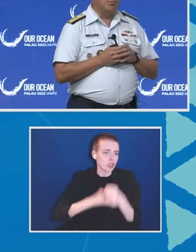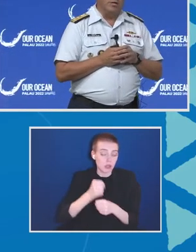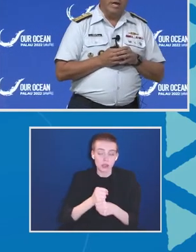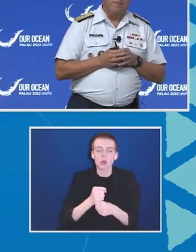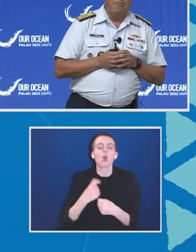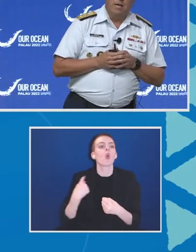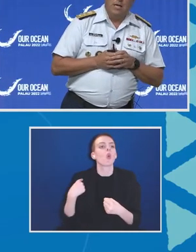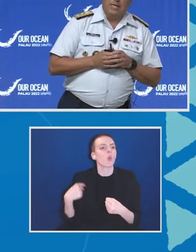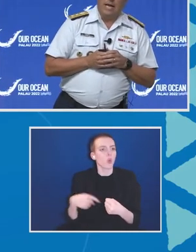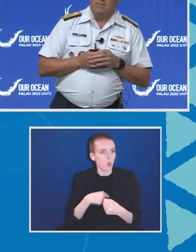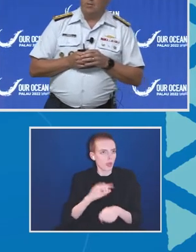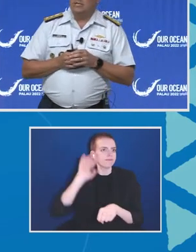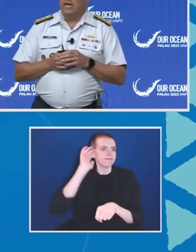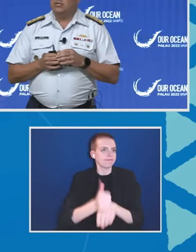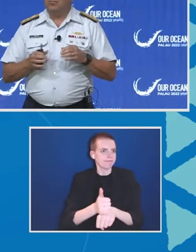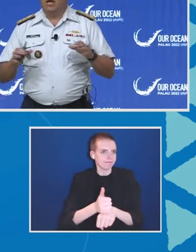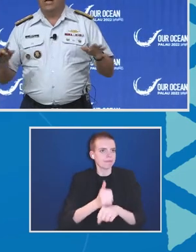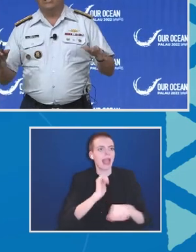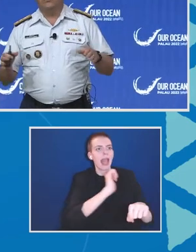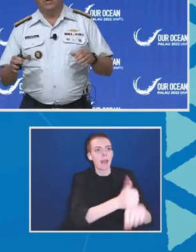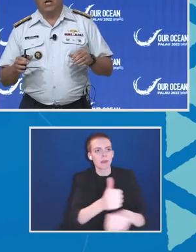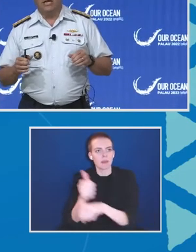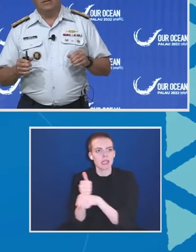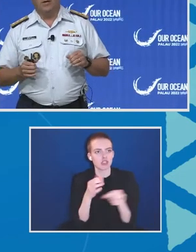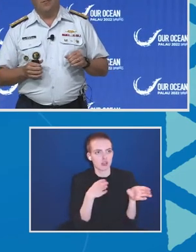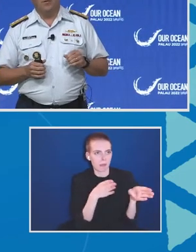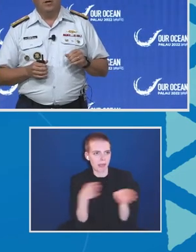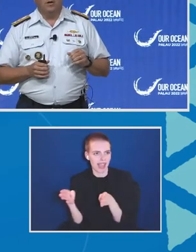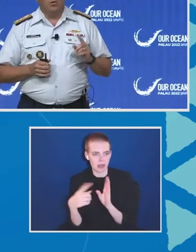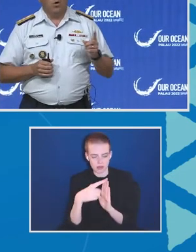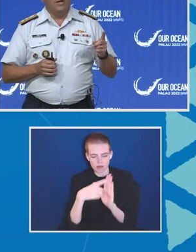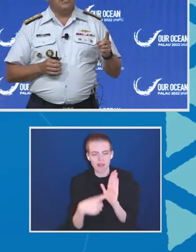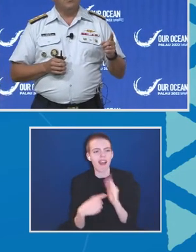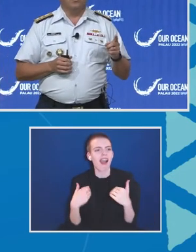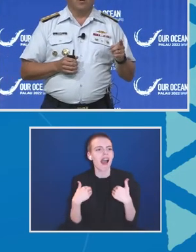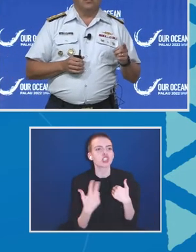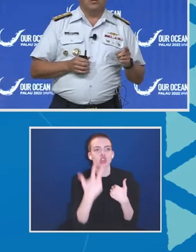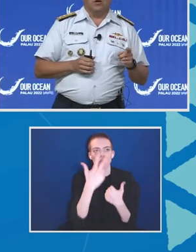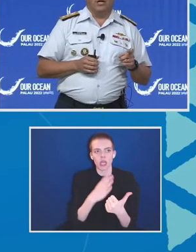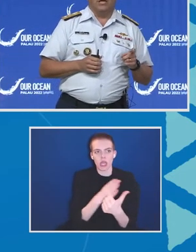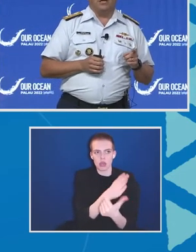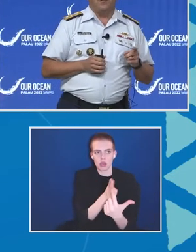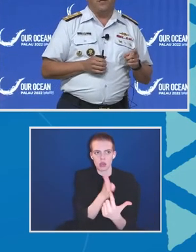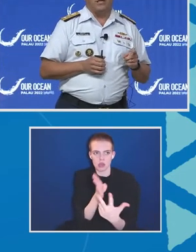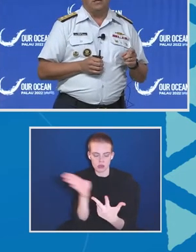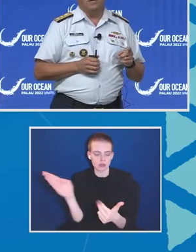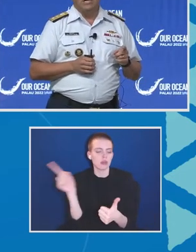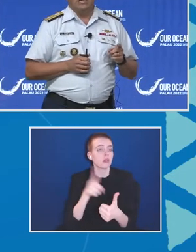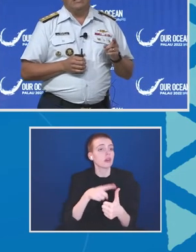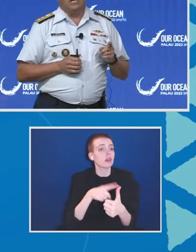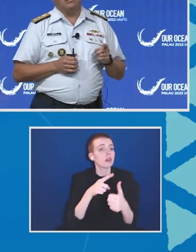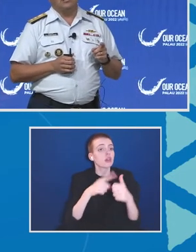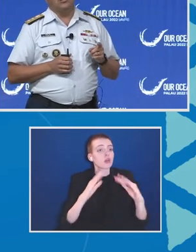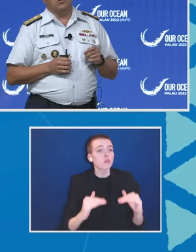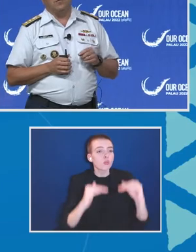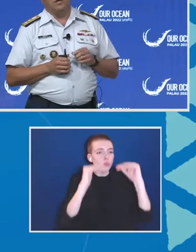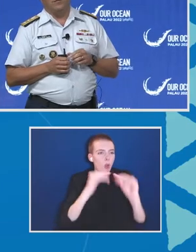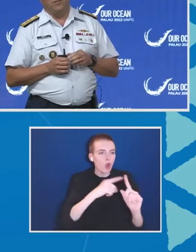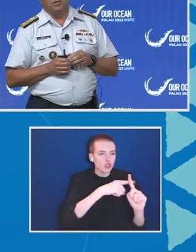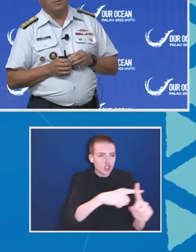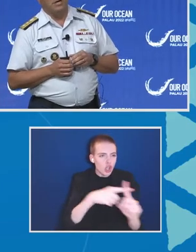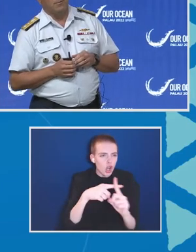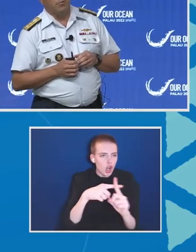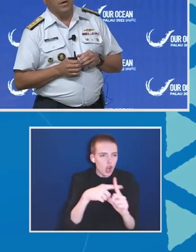implementation plan. And that implementation plan has three lines of effort. One is to promote targeted, effective, intelligence